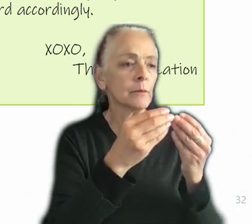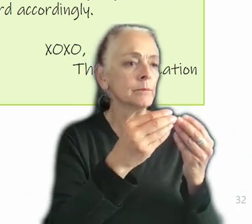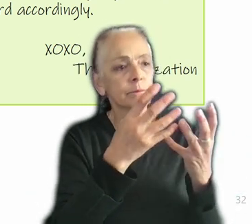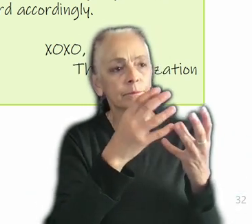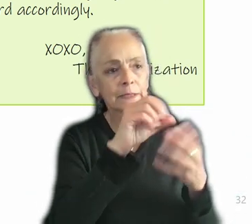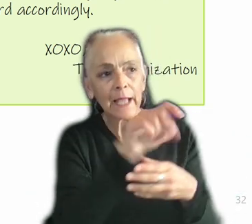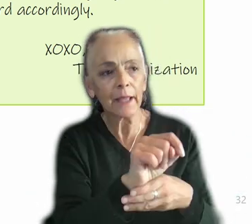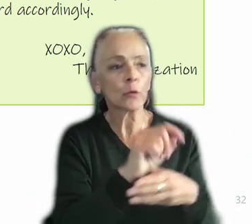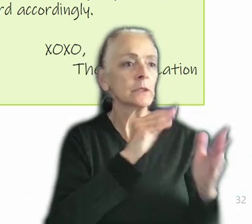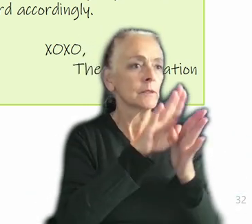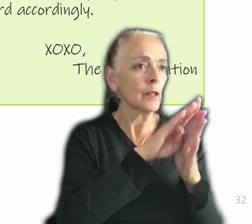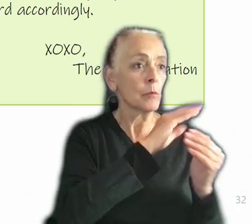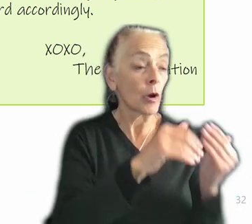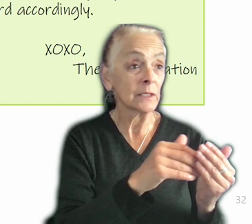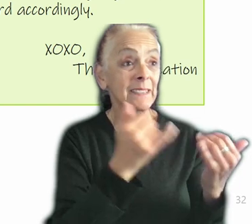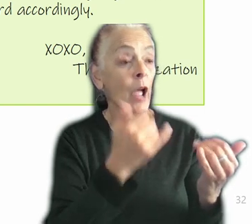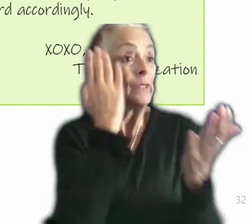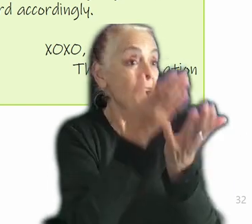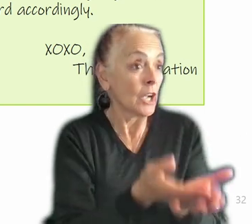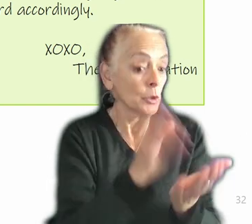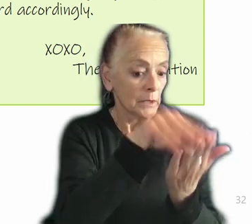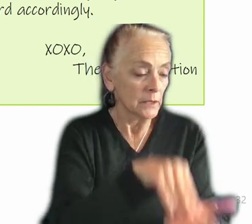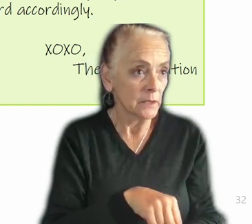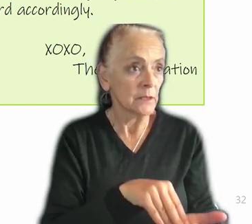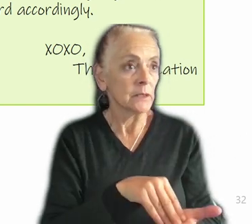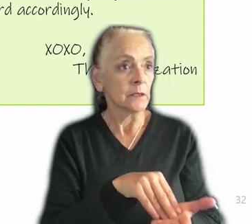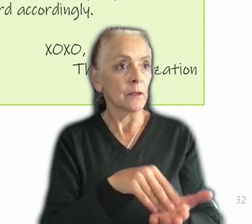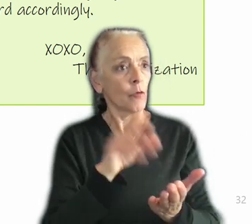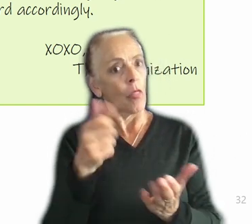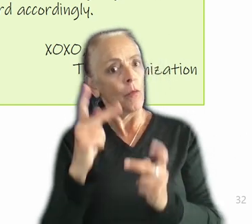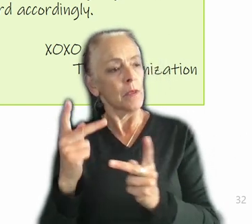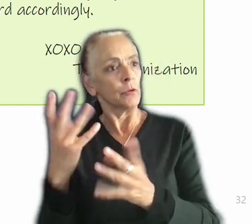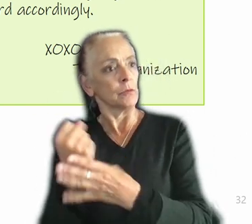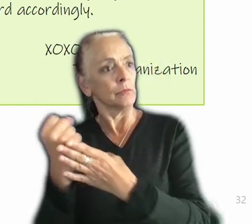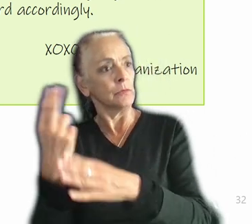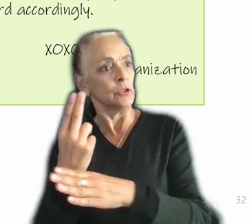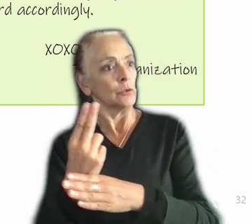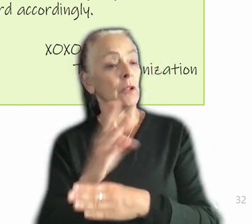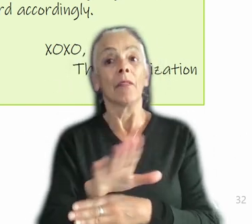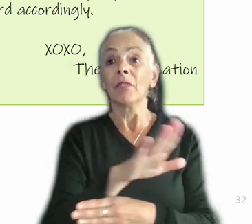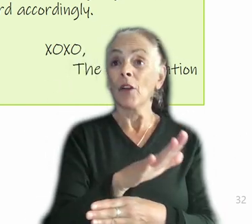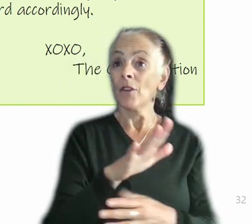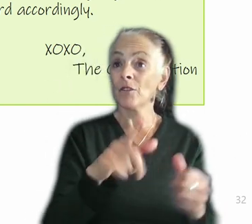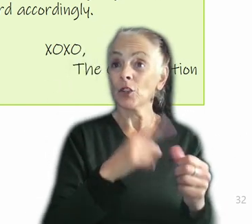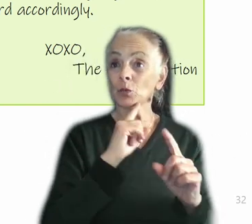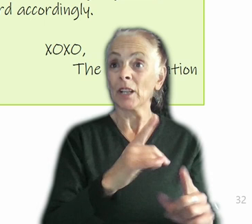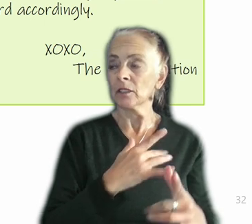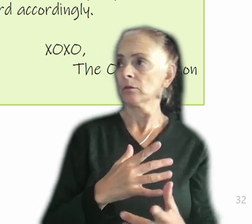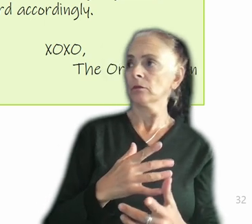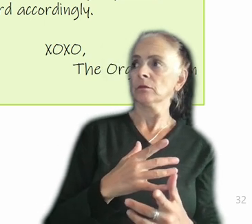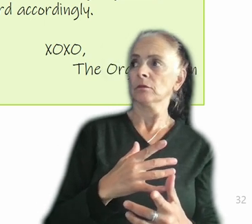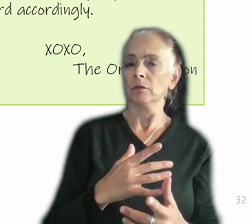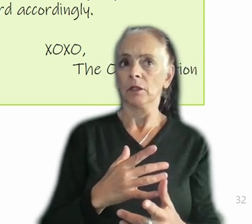sort of document this in some way so that other people could take advantage of it? Typically, their first reaction is to just sort of write literally everything